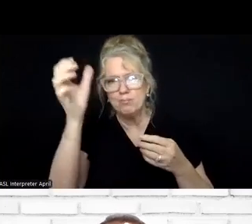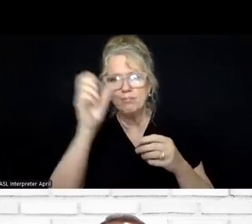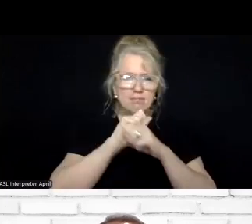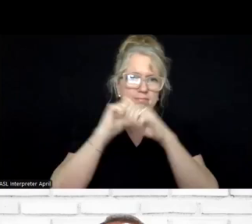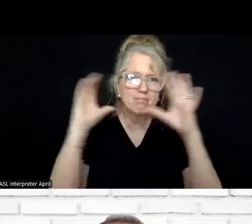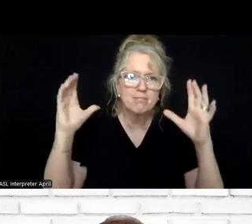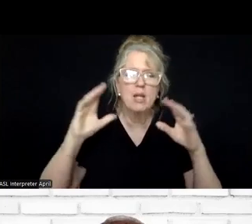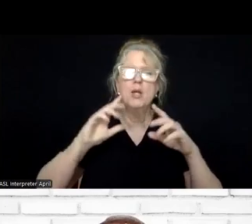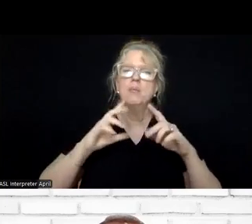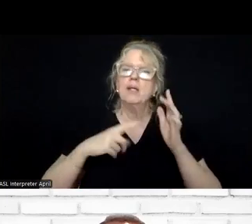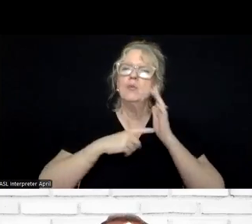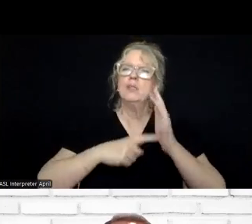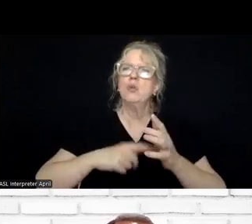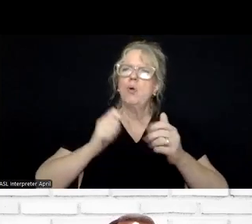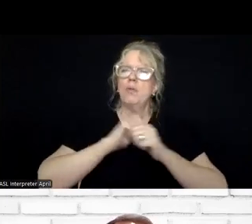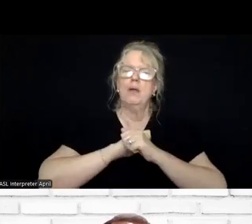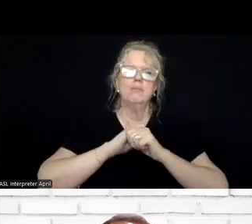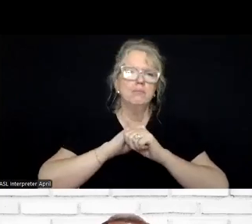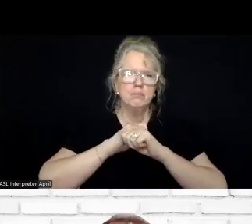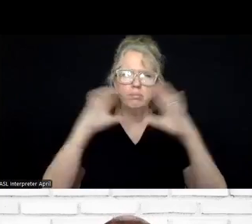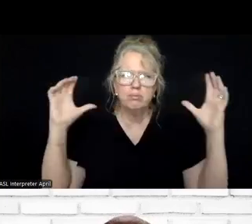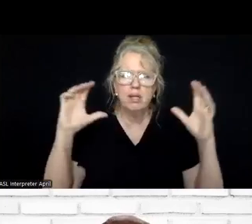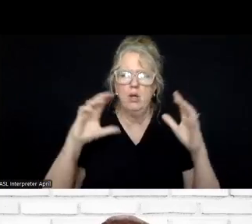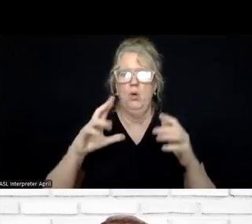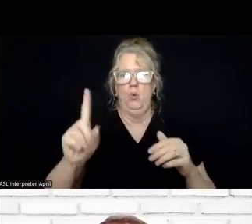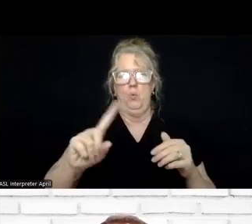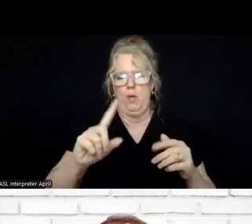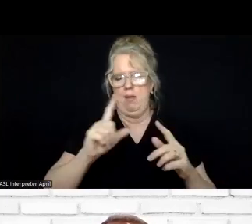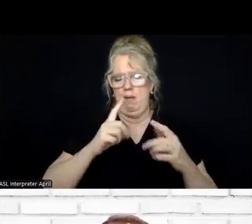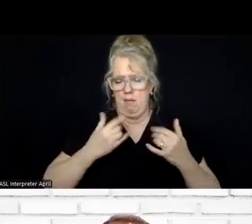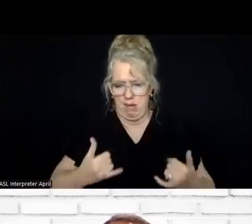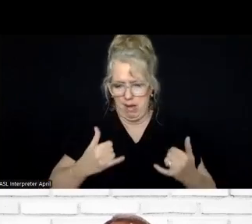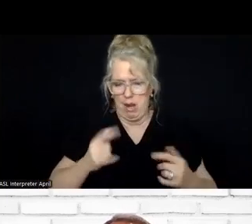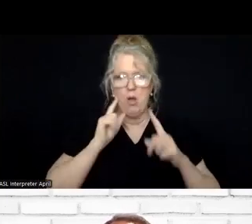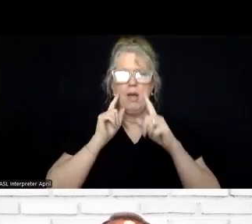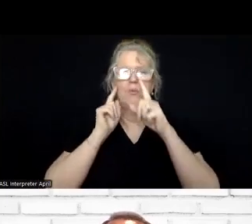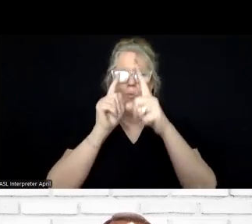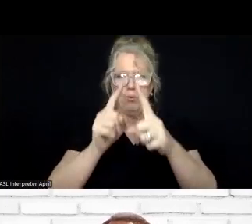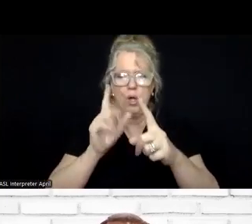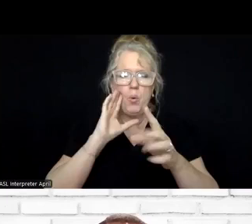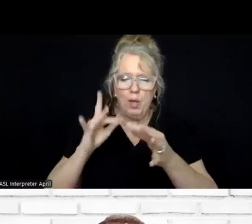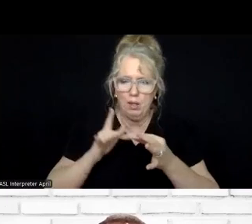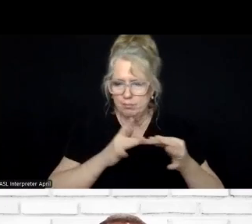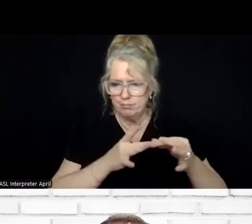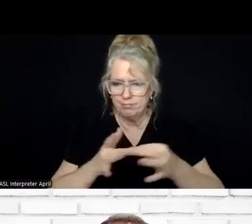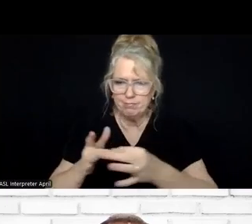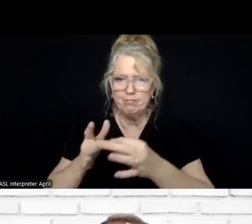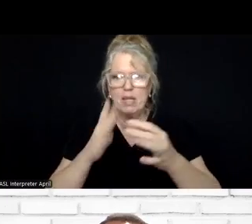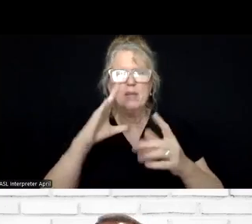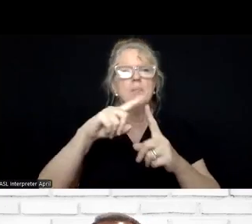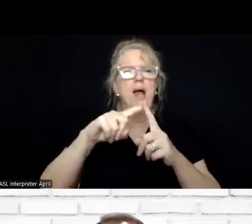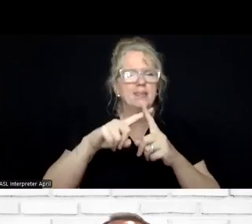part of a larger picture that really takes a look at where 988 is and how it is moving in such a positive